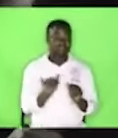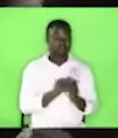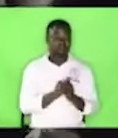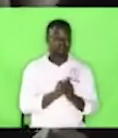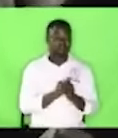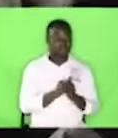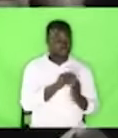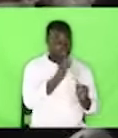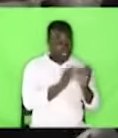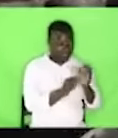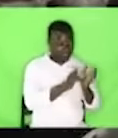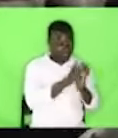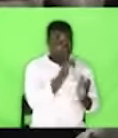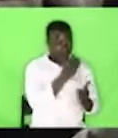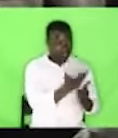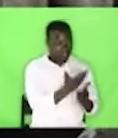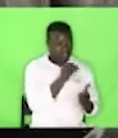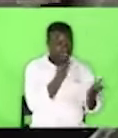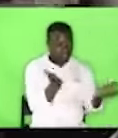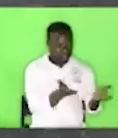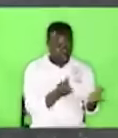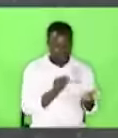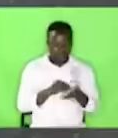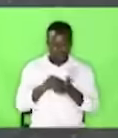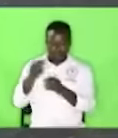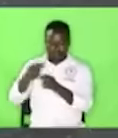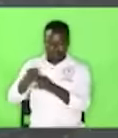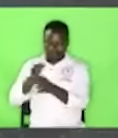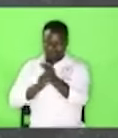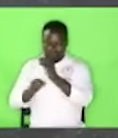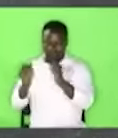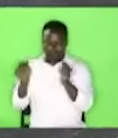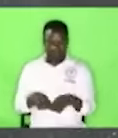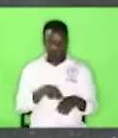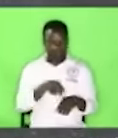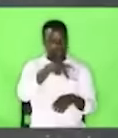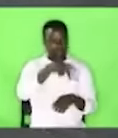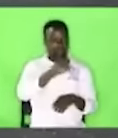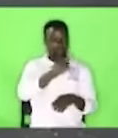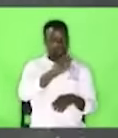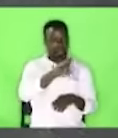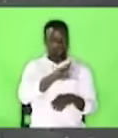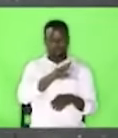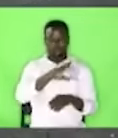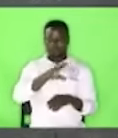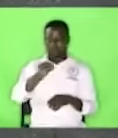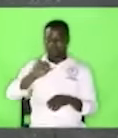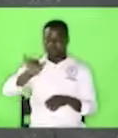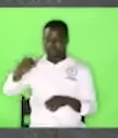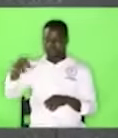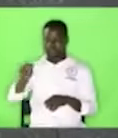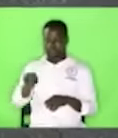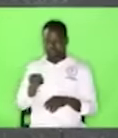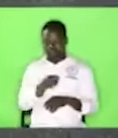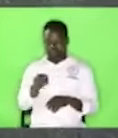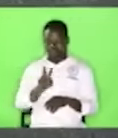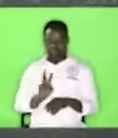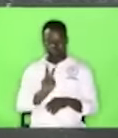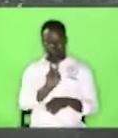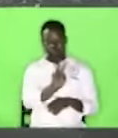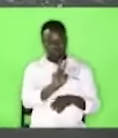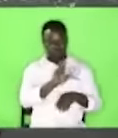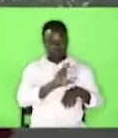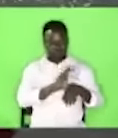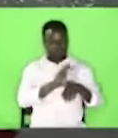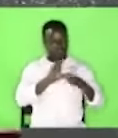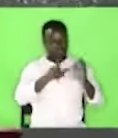same Peter and John were going to church and at the beautiful gate this man who was lame